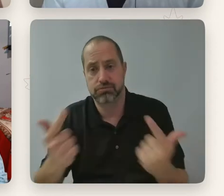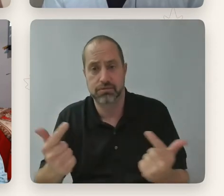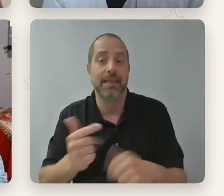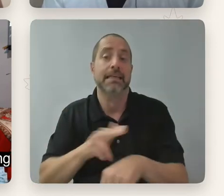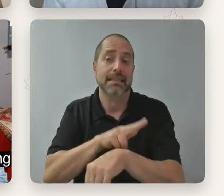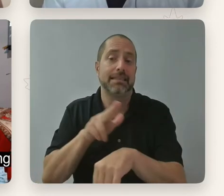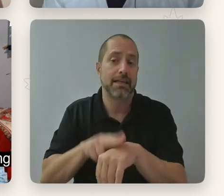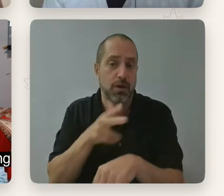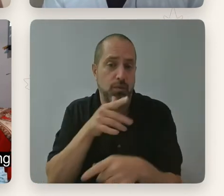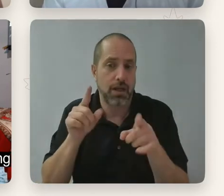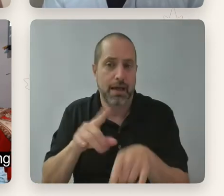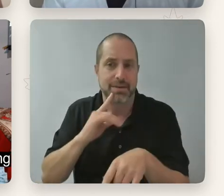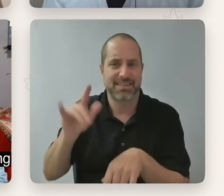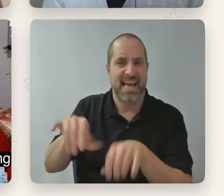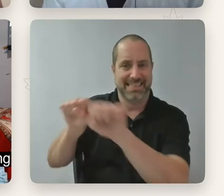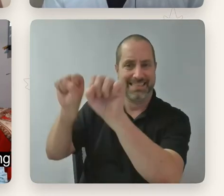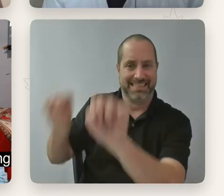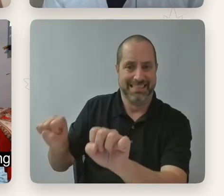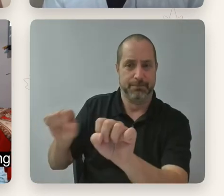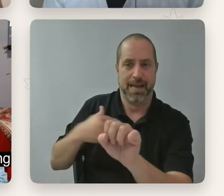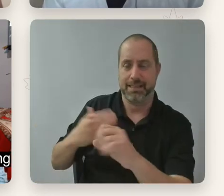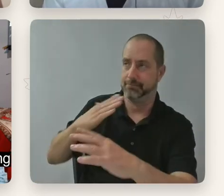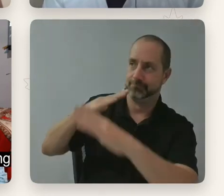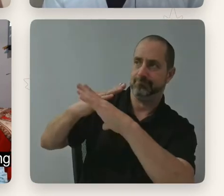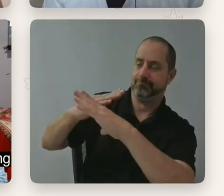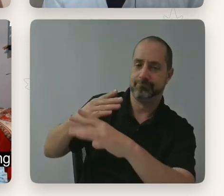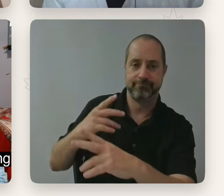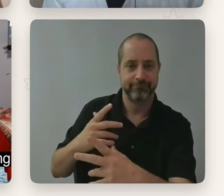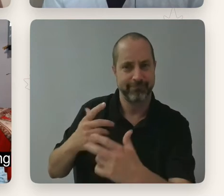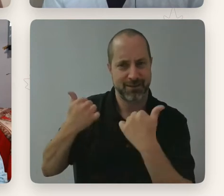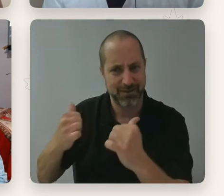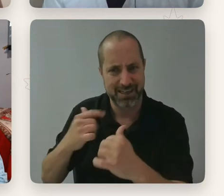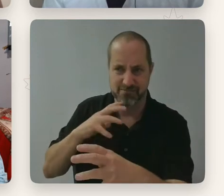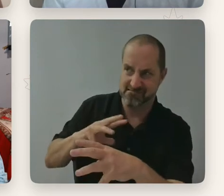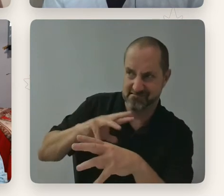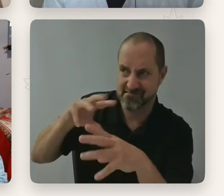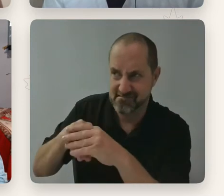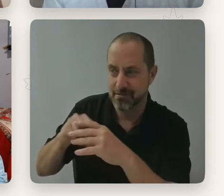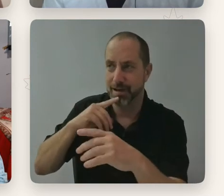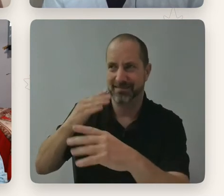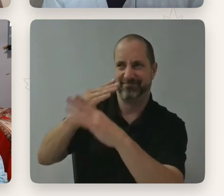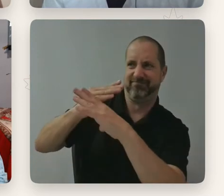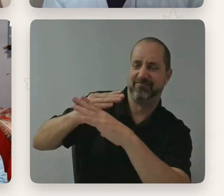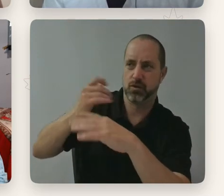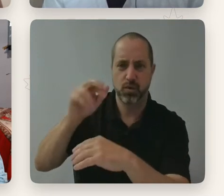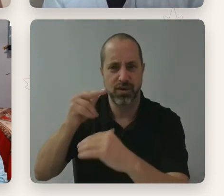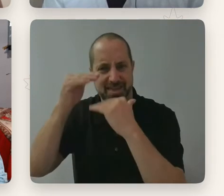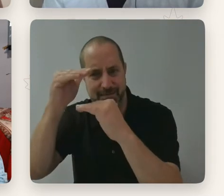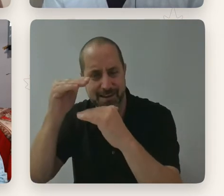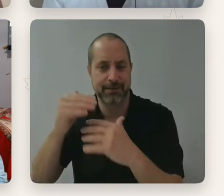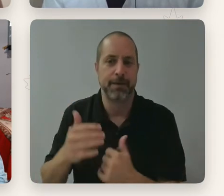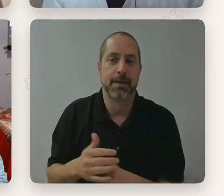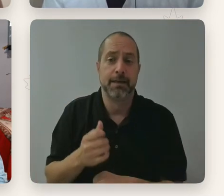that there are that sort of keep us from participating fully in different ways. Um, whether it's, you know, a dearth of interesting